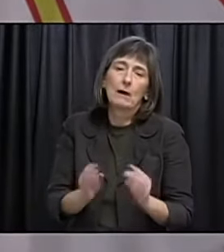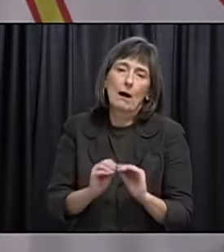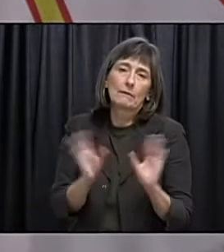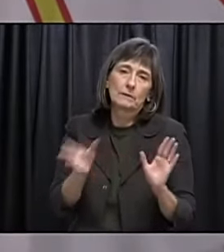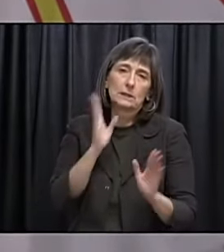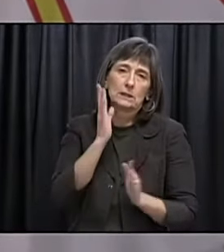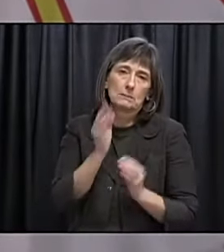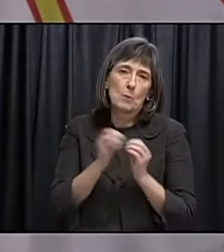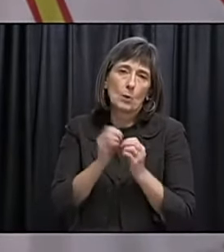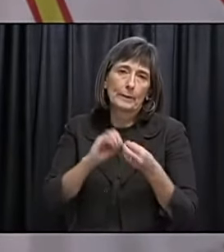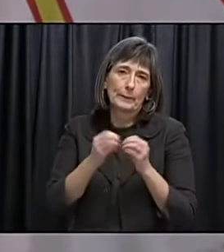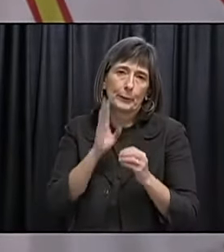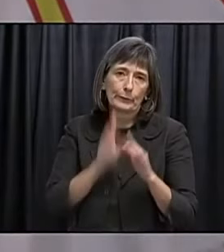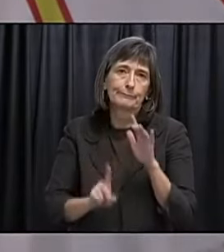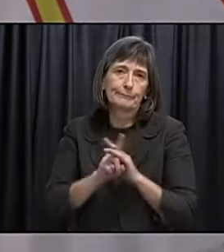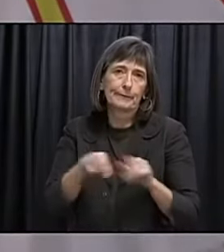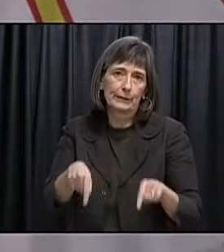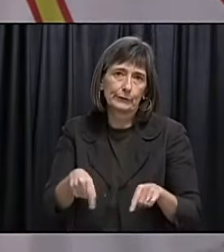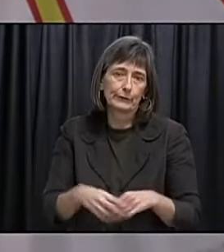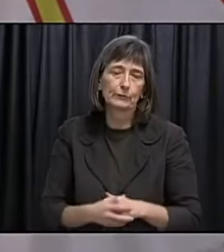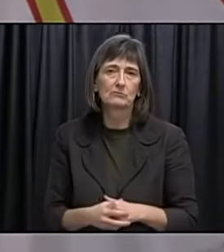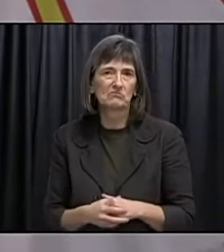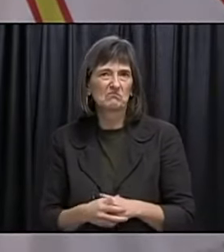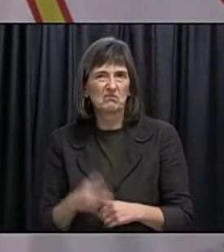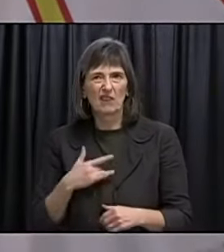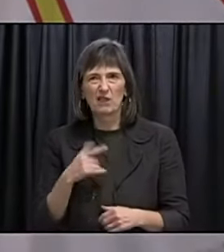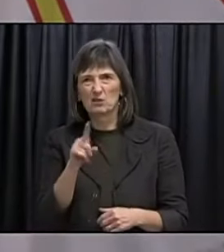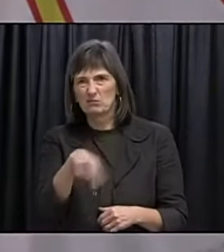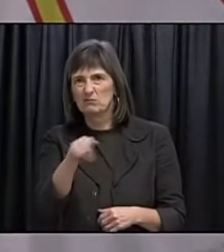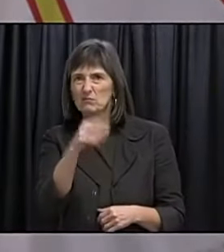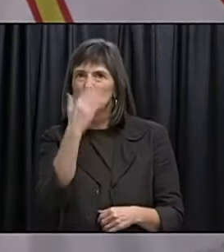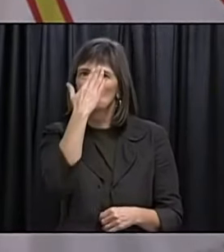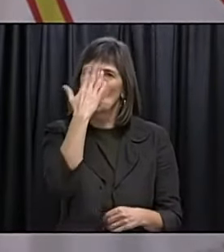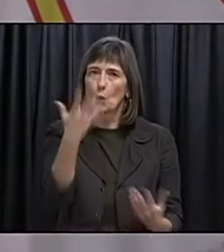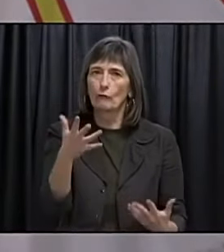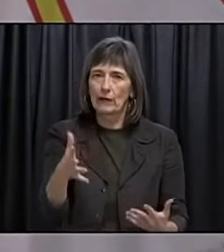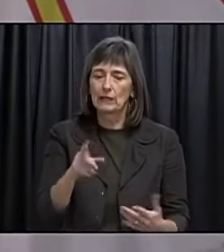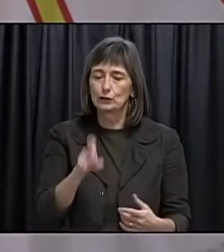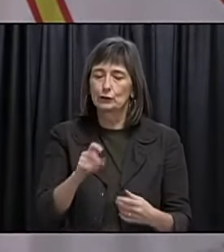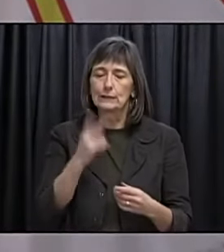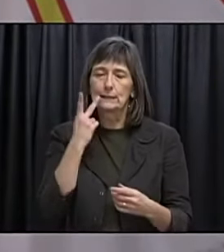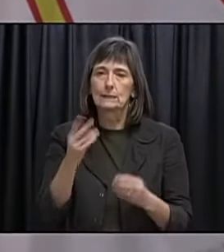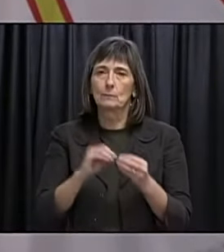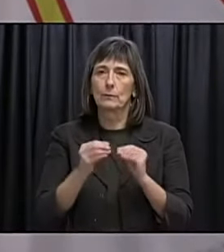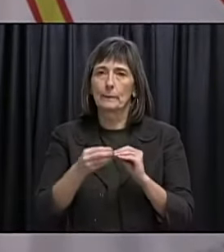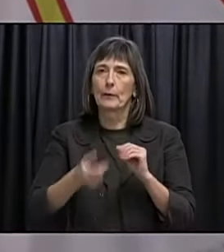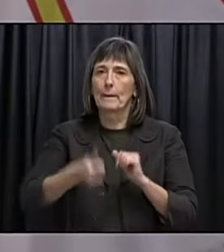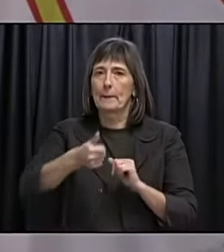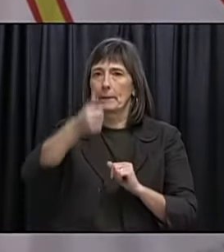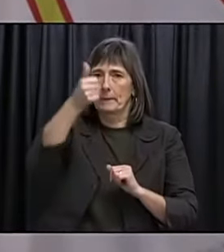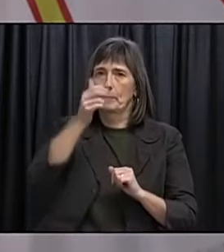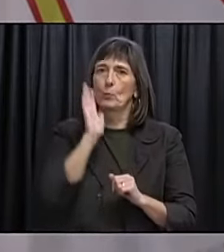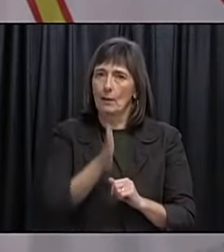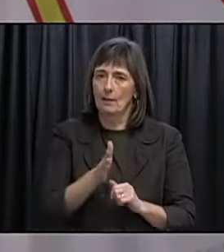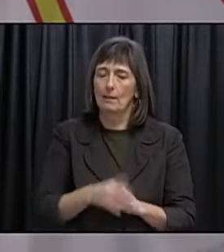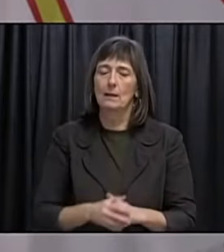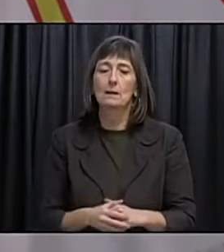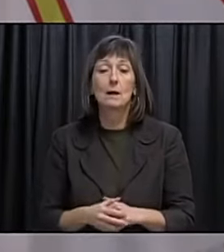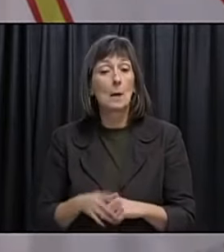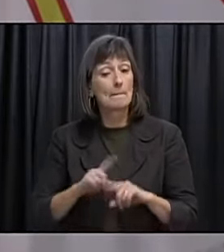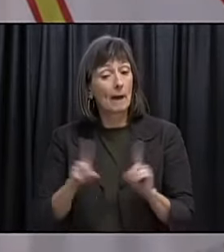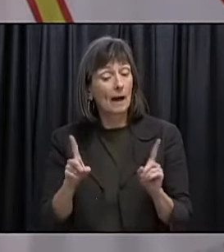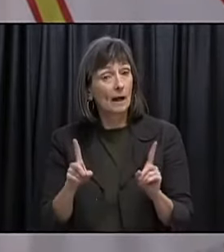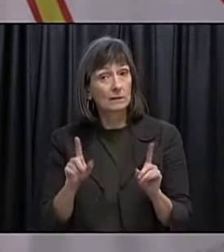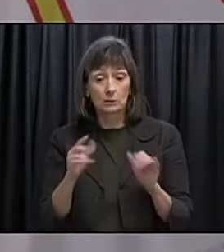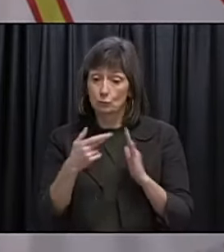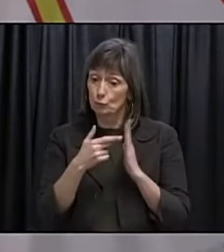um you know this is a realistic expectation that everybody um should have and uh if we continue to do what